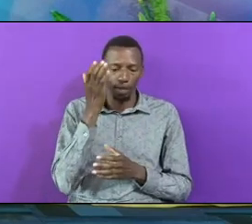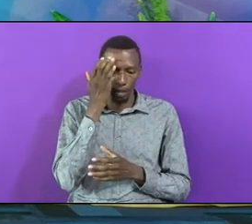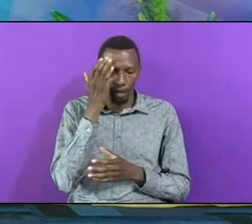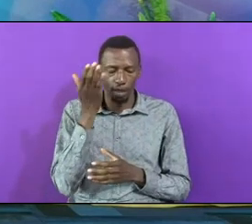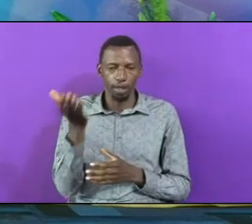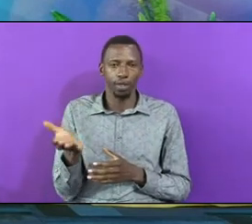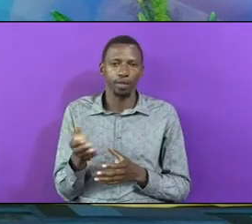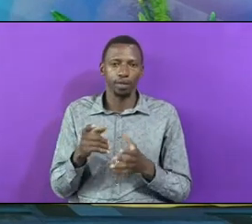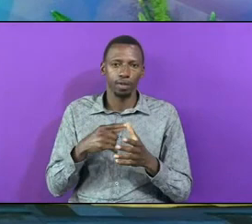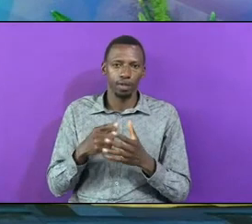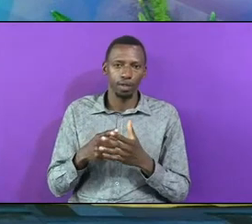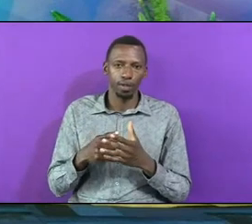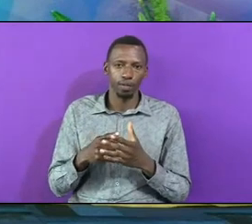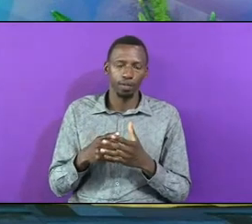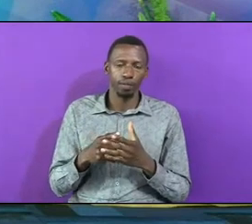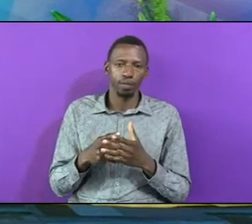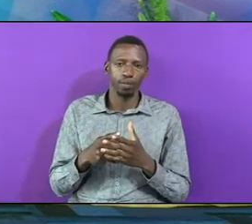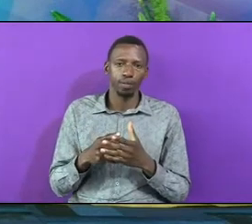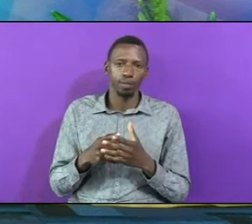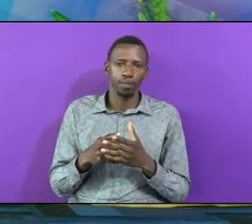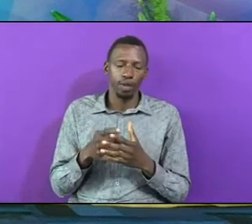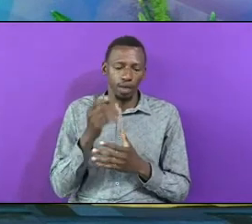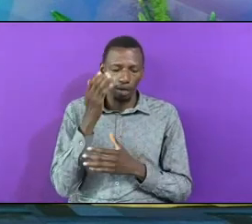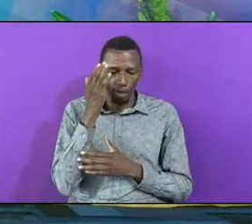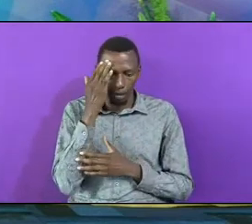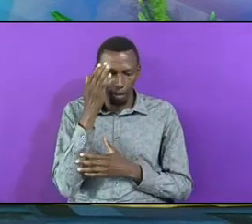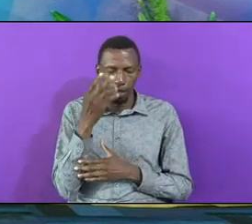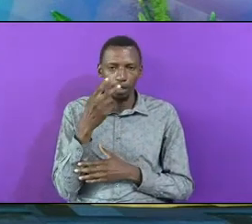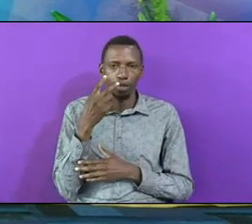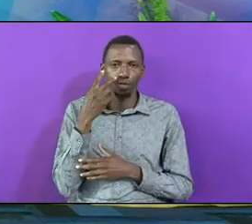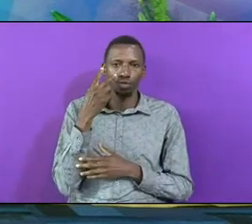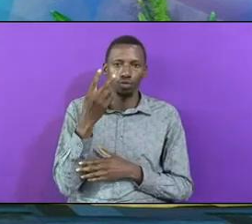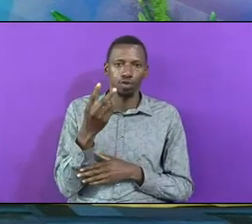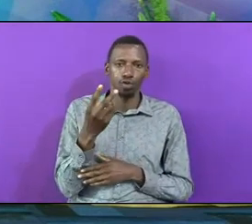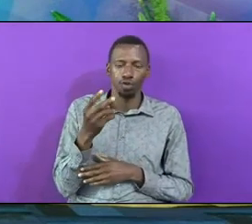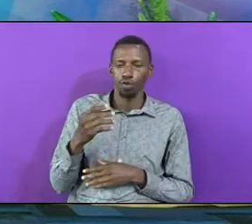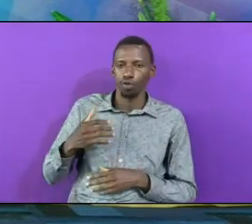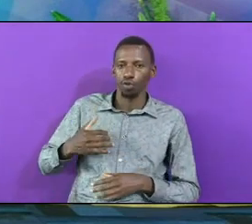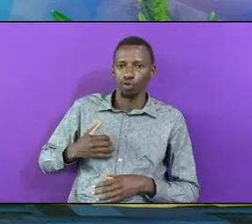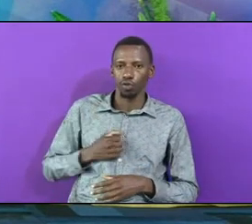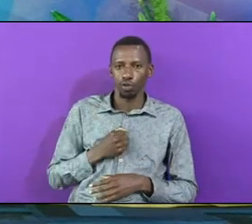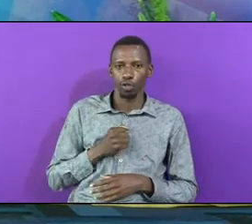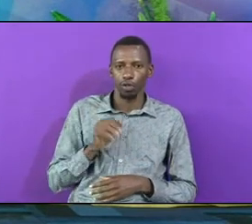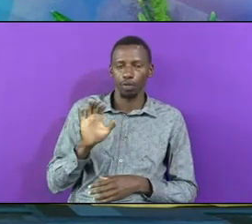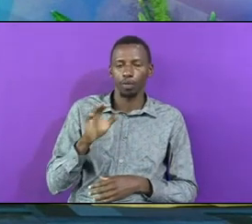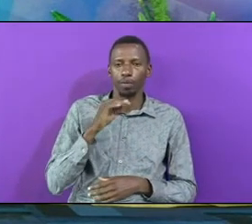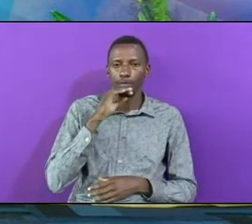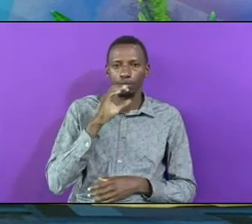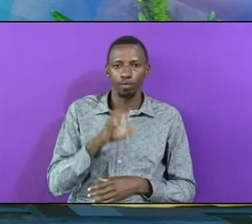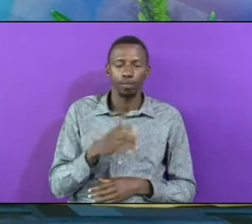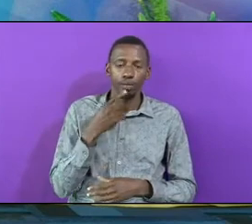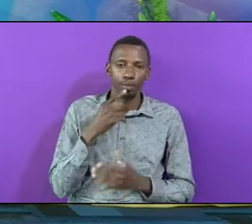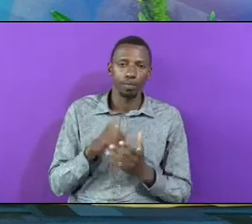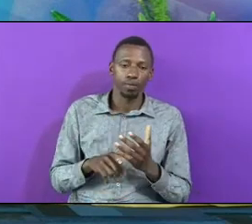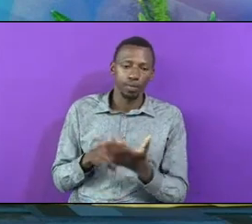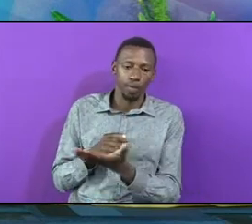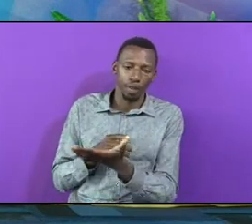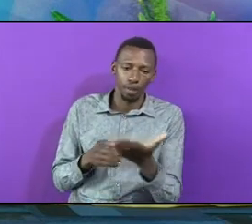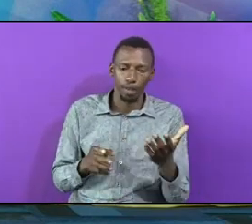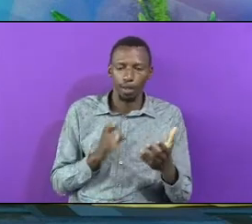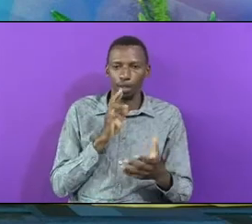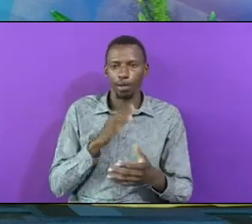Then Israel Saw Joseph Sons And Said Who Are This Joseph Said To His Father They Are My What